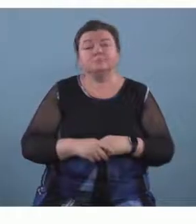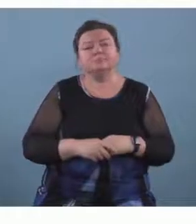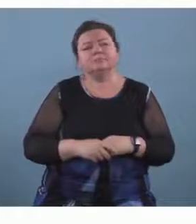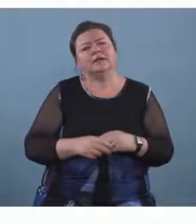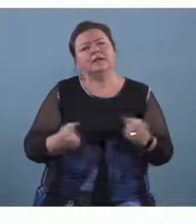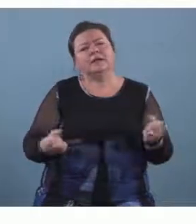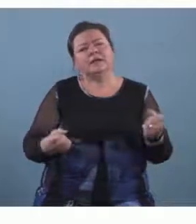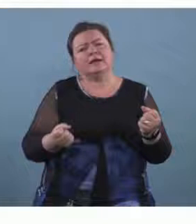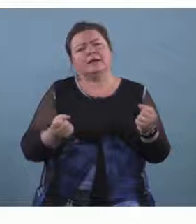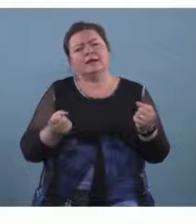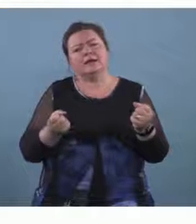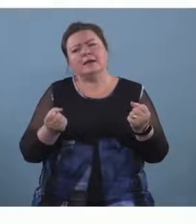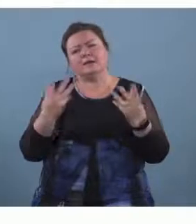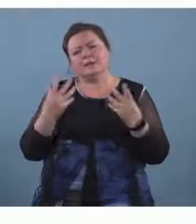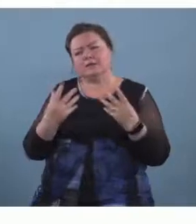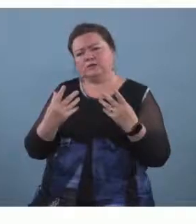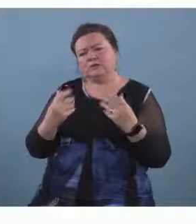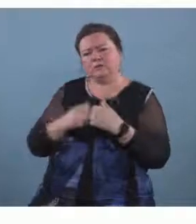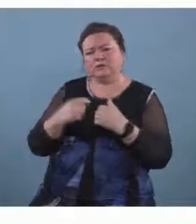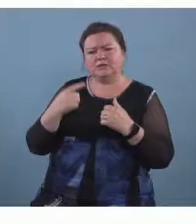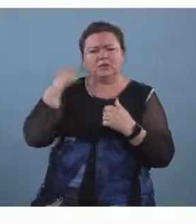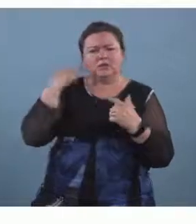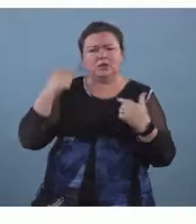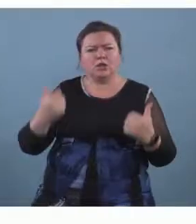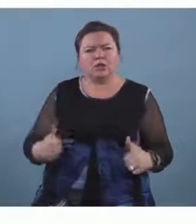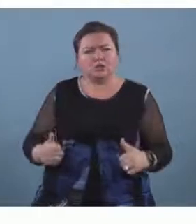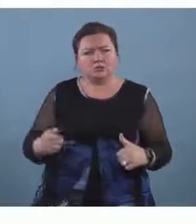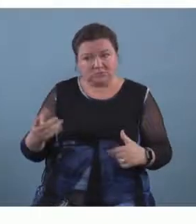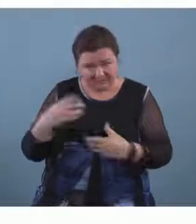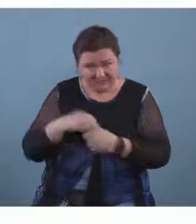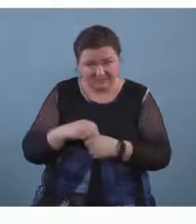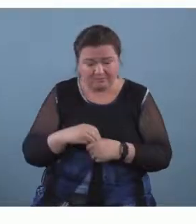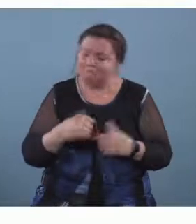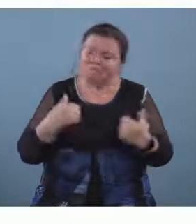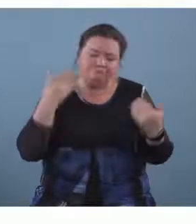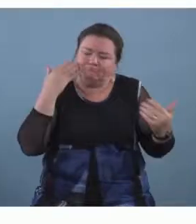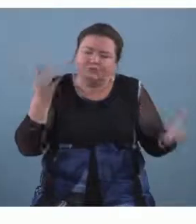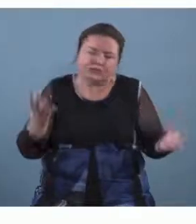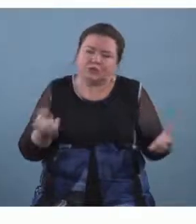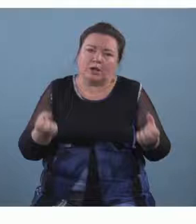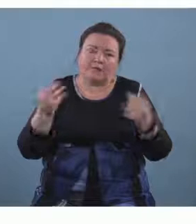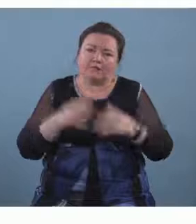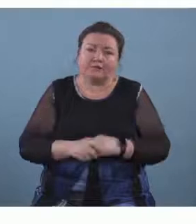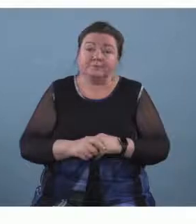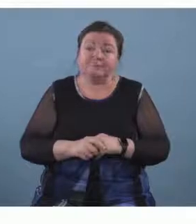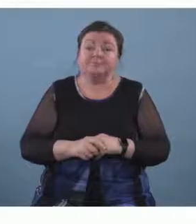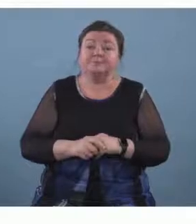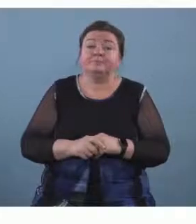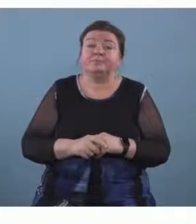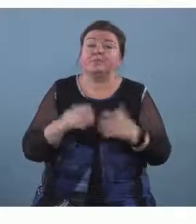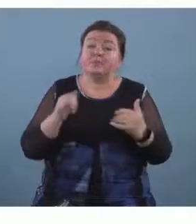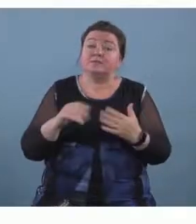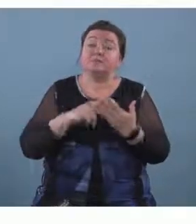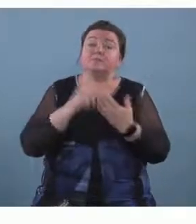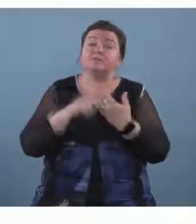um children with a hearing loss actually doing that we don't know um so we've done this project to